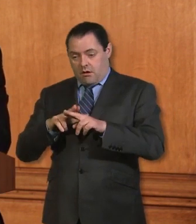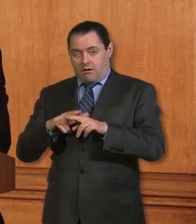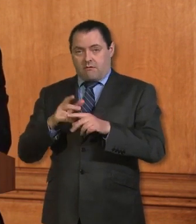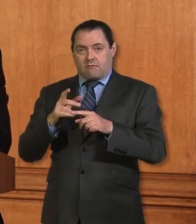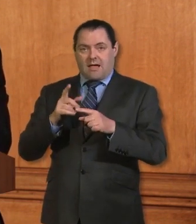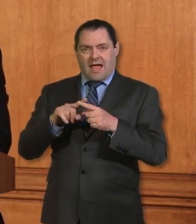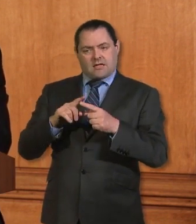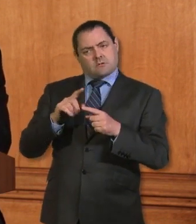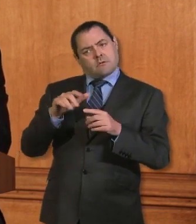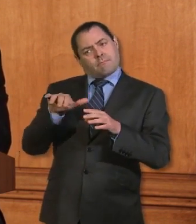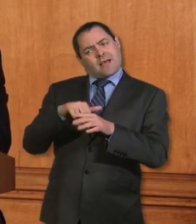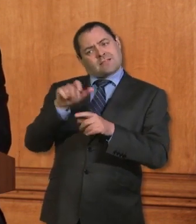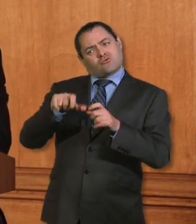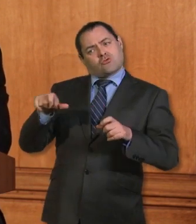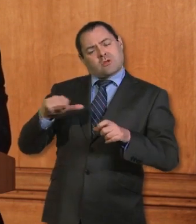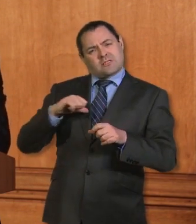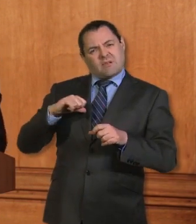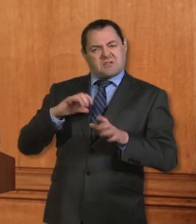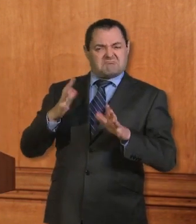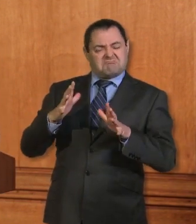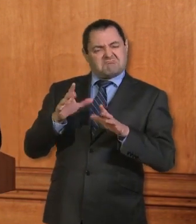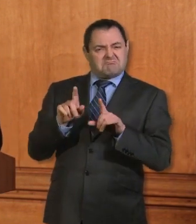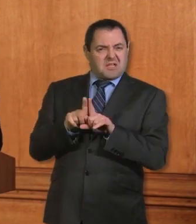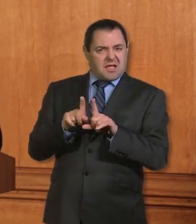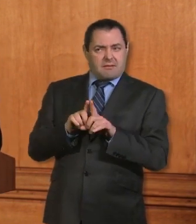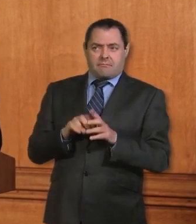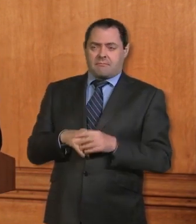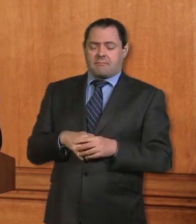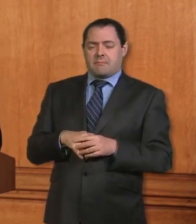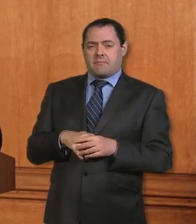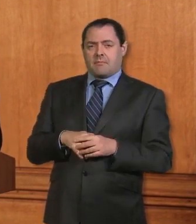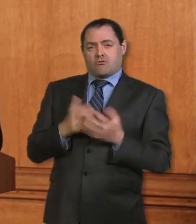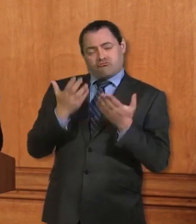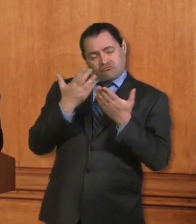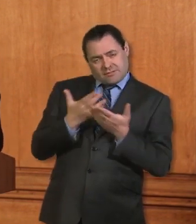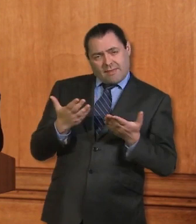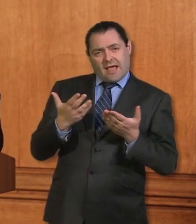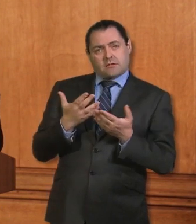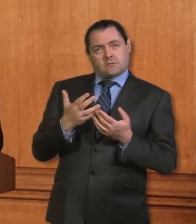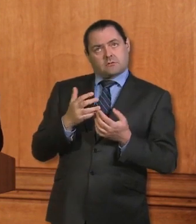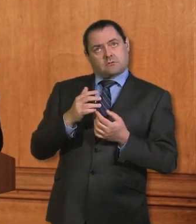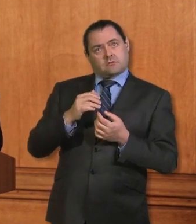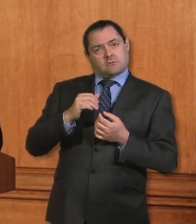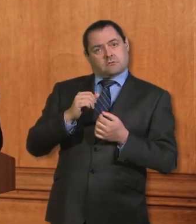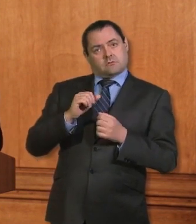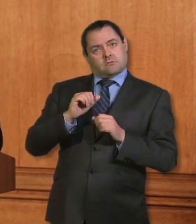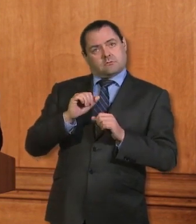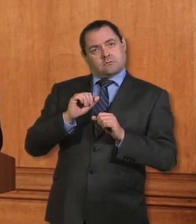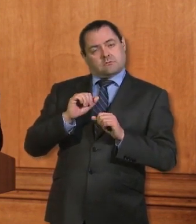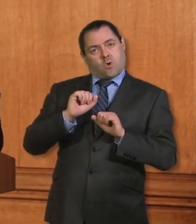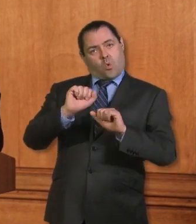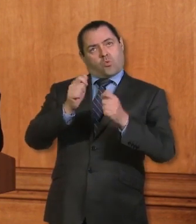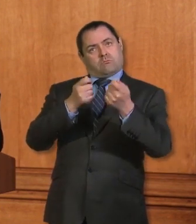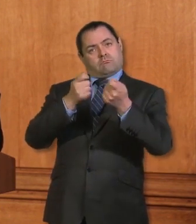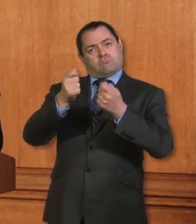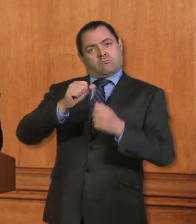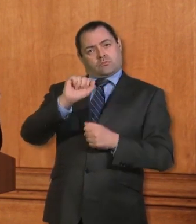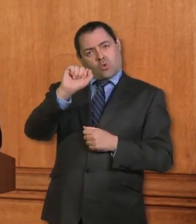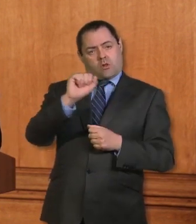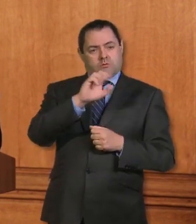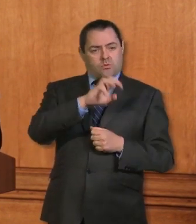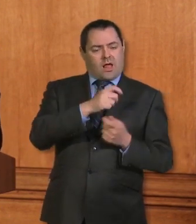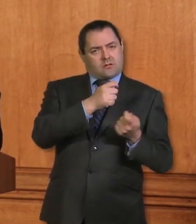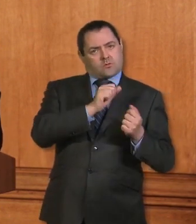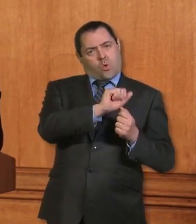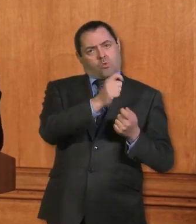We should, of course, respect the sovereignty of the different nations. But I would expect people who bought a train in England